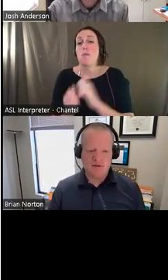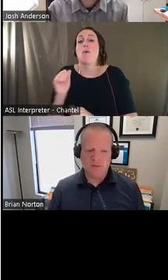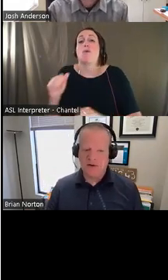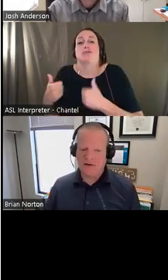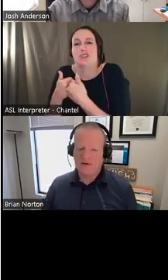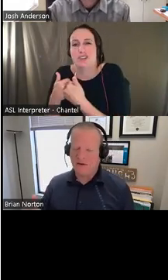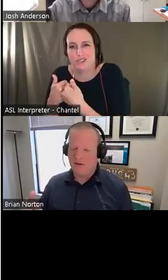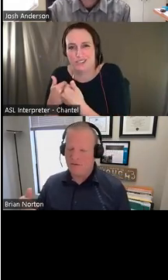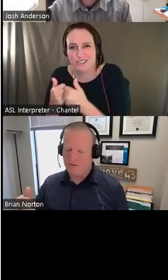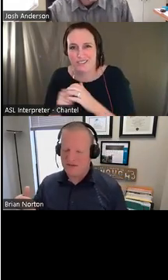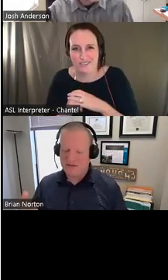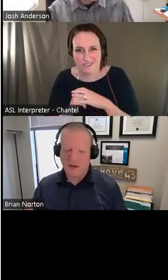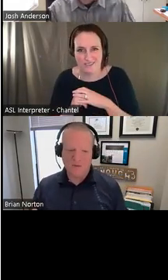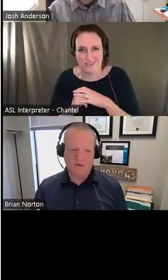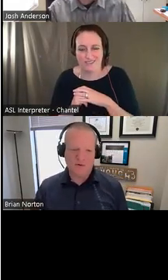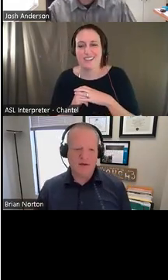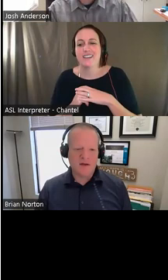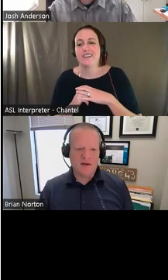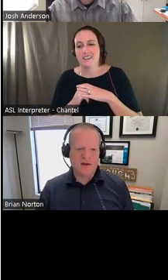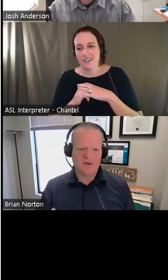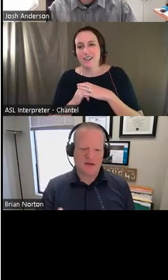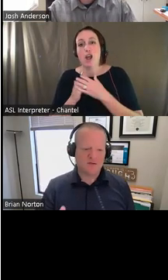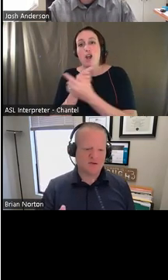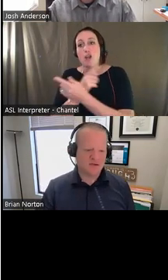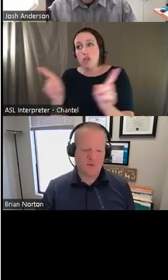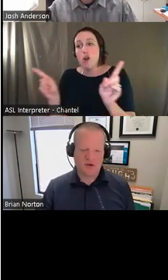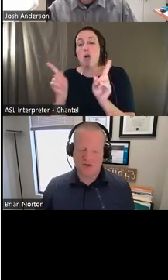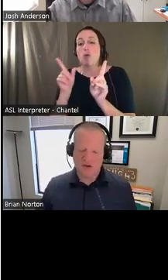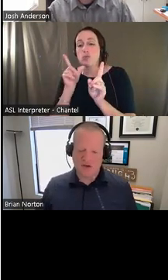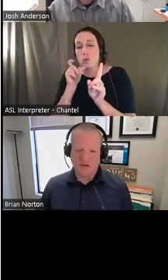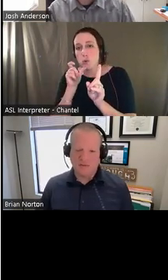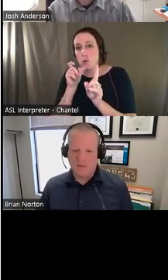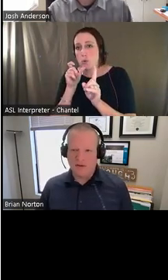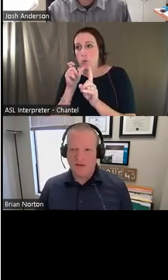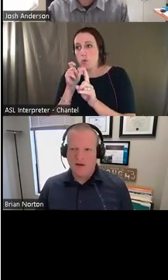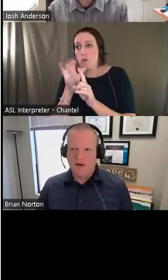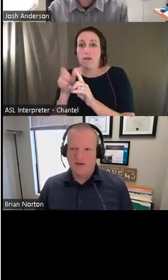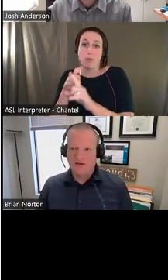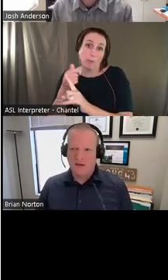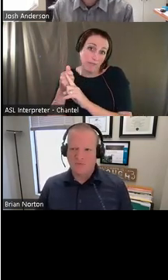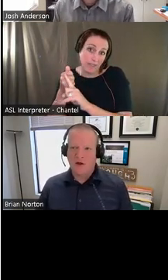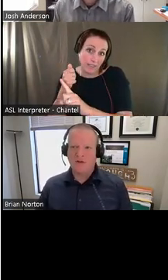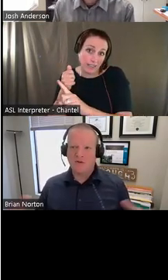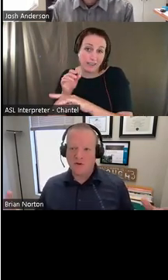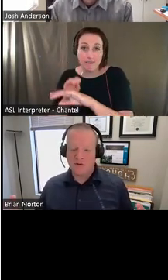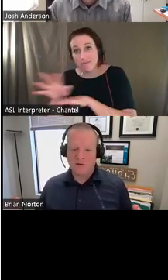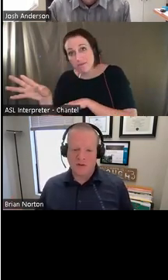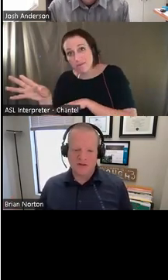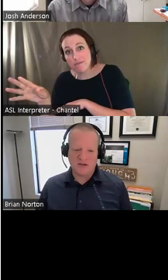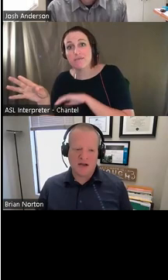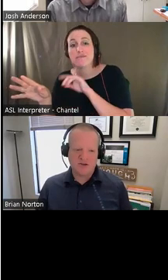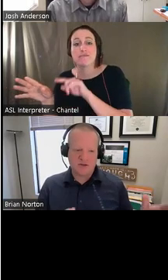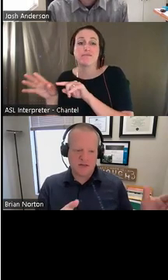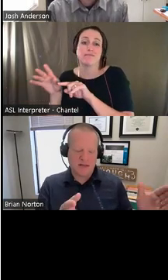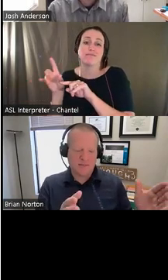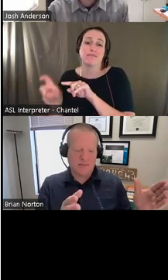You know, everyone who is a stakeholder in the particular situation, you need to be able to oftentimes broaden your look a little bit.